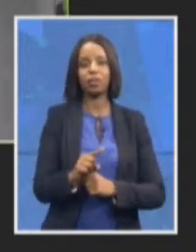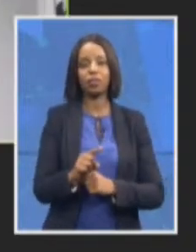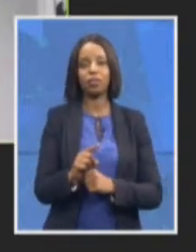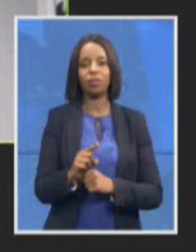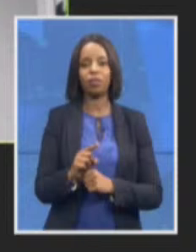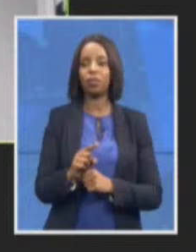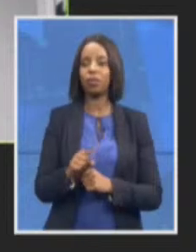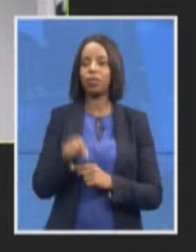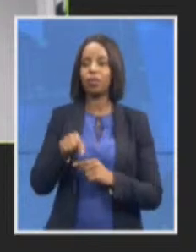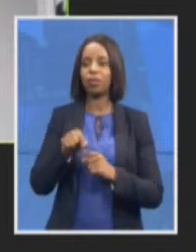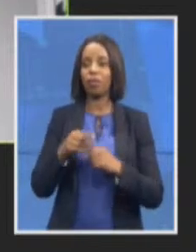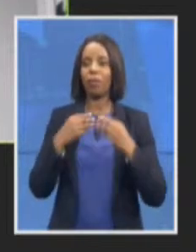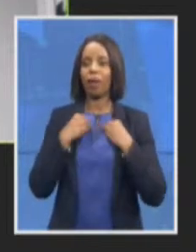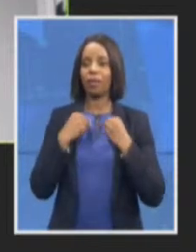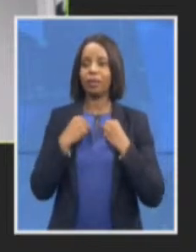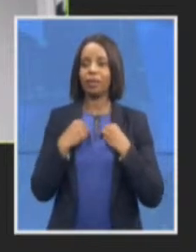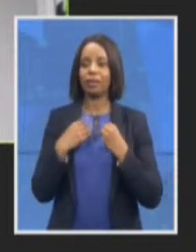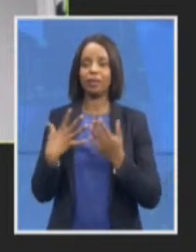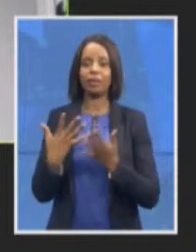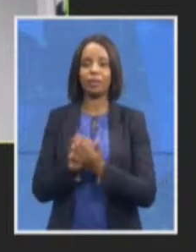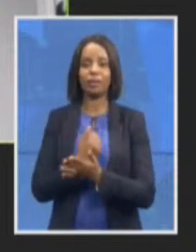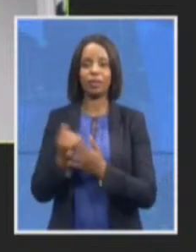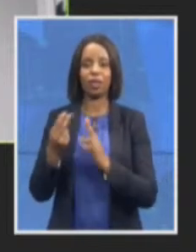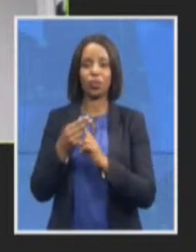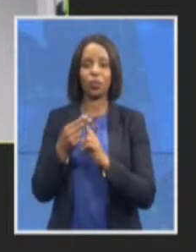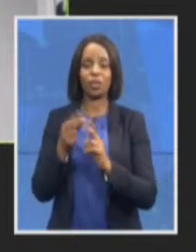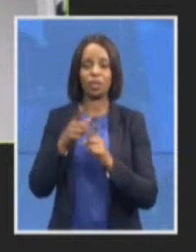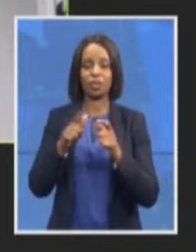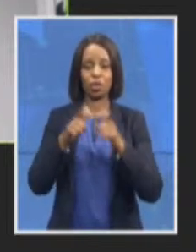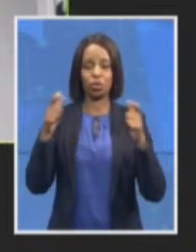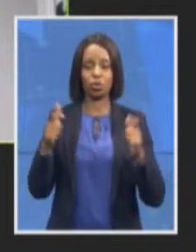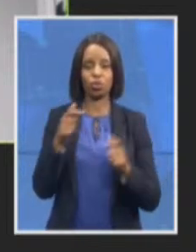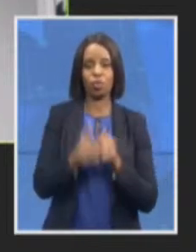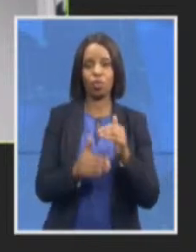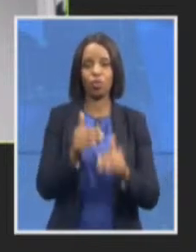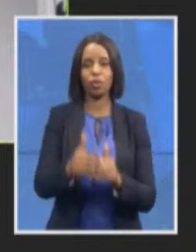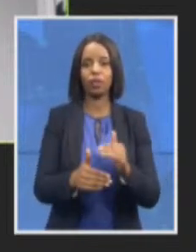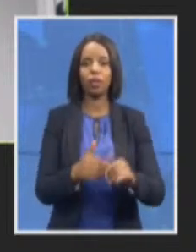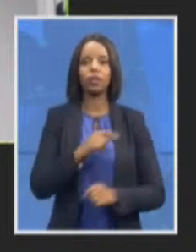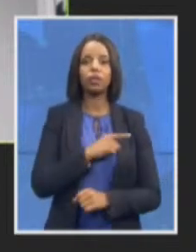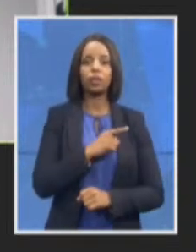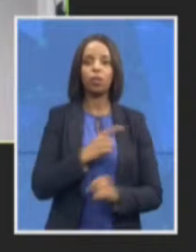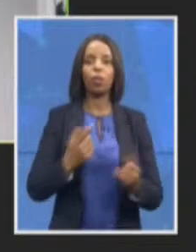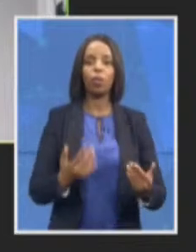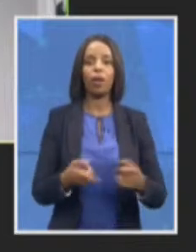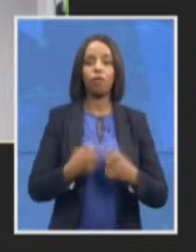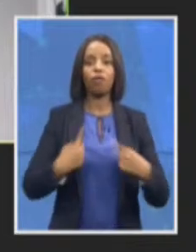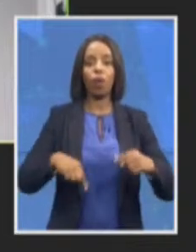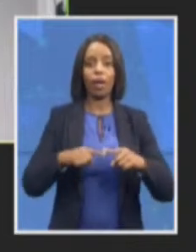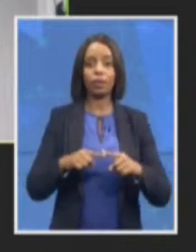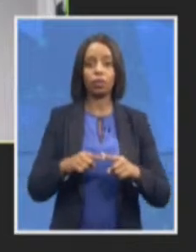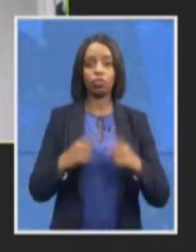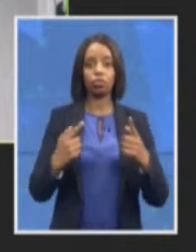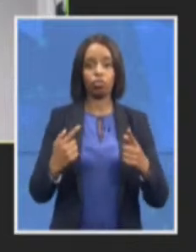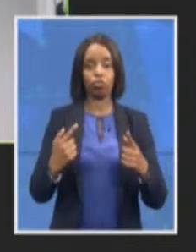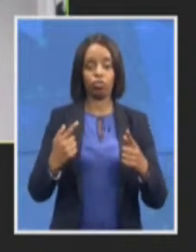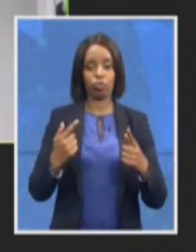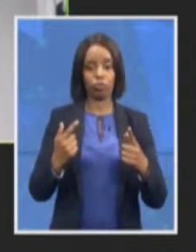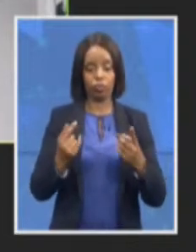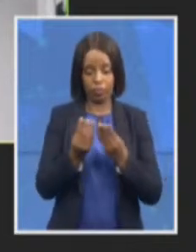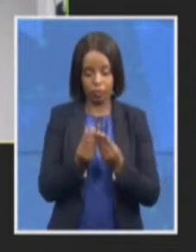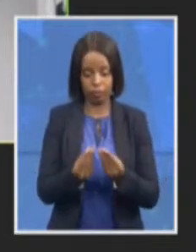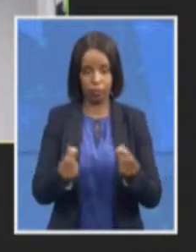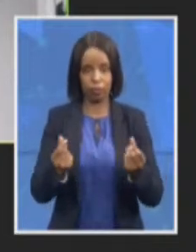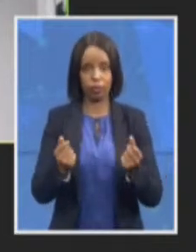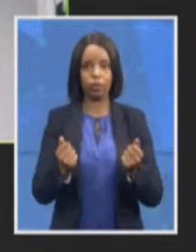because in order to address corruption it's a two-pronged one is the prosecutions and holding people